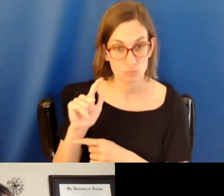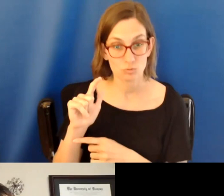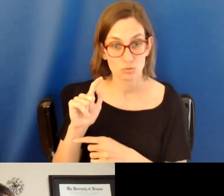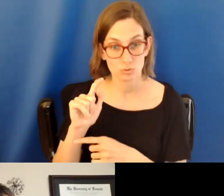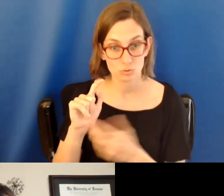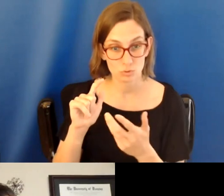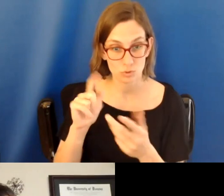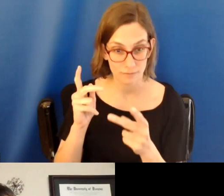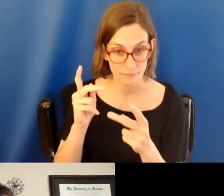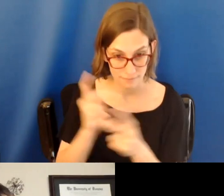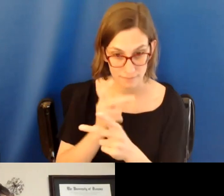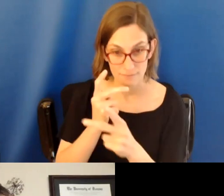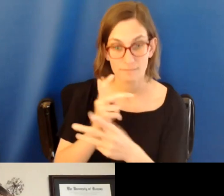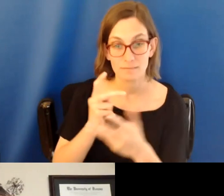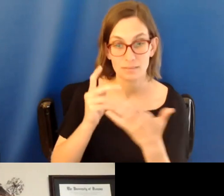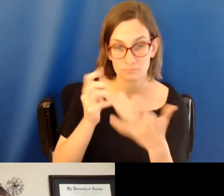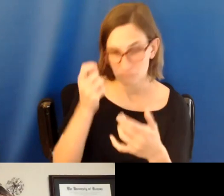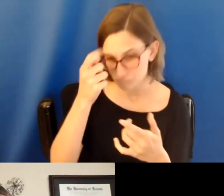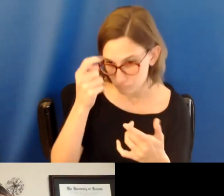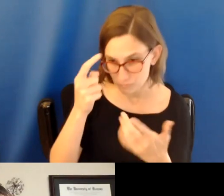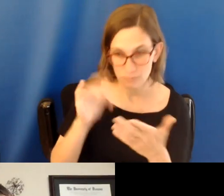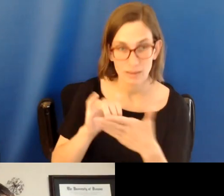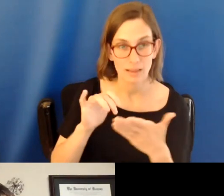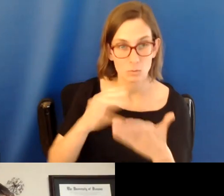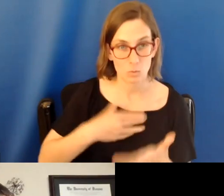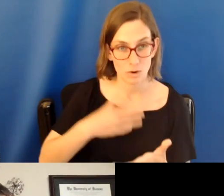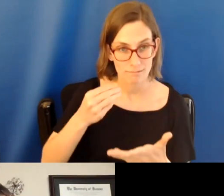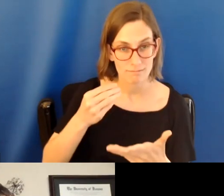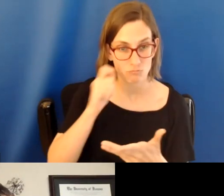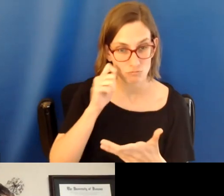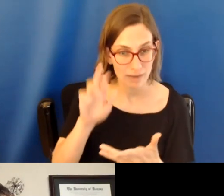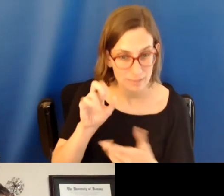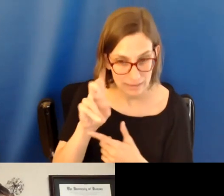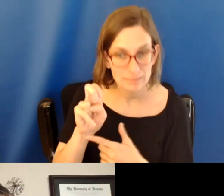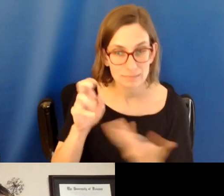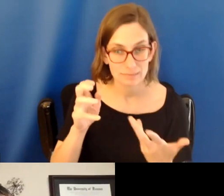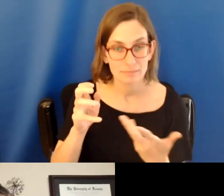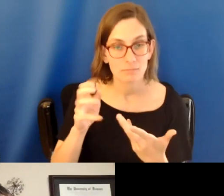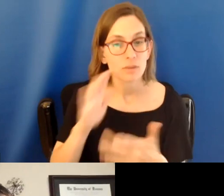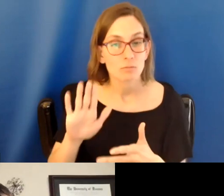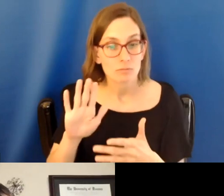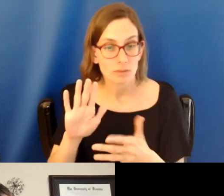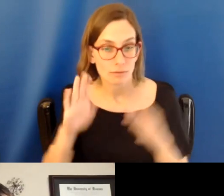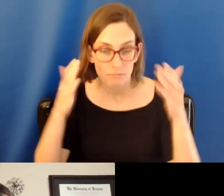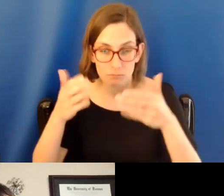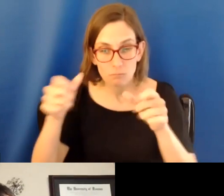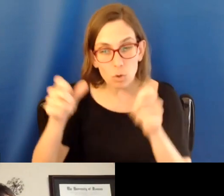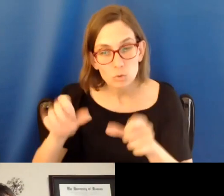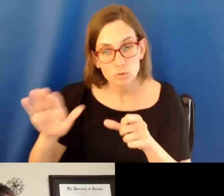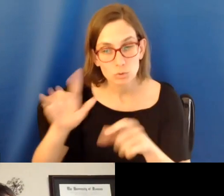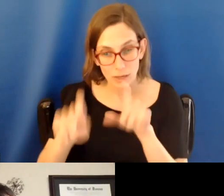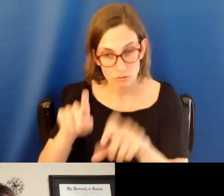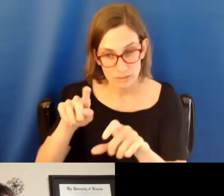White Fox on Campus. We are very grateful for her expertise. Post your questions in the Q&A box and she